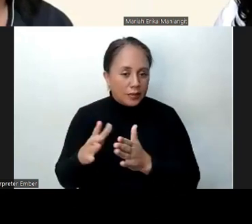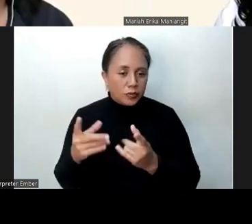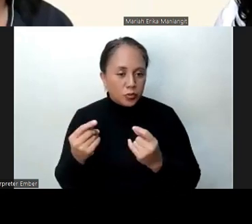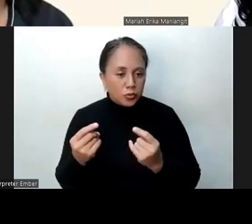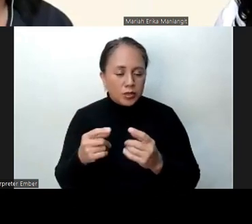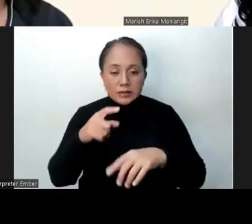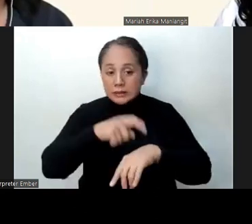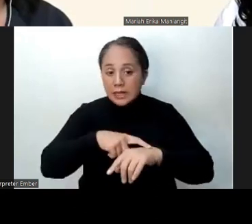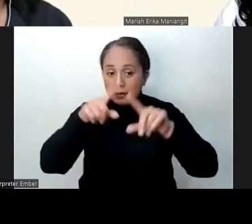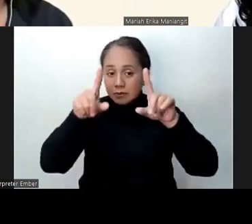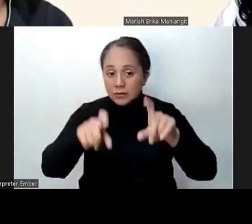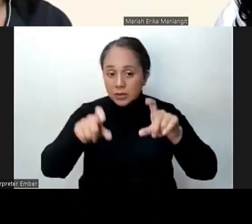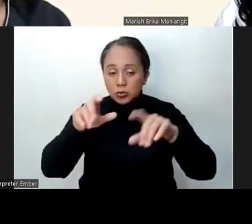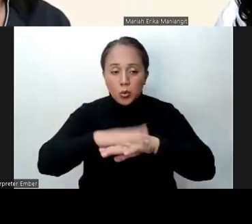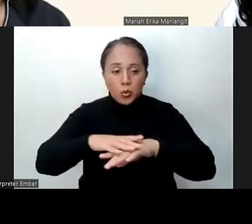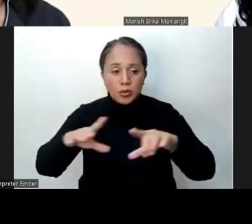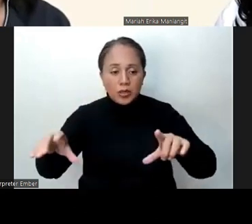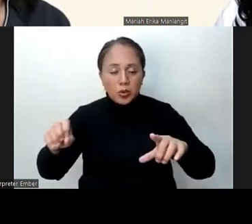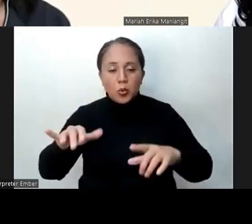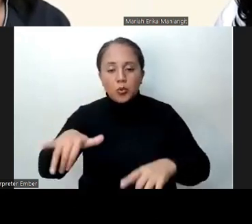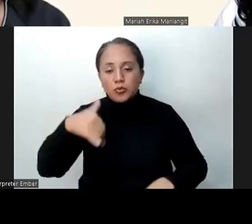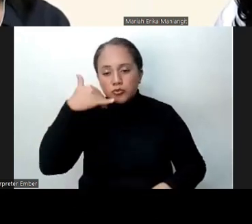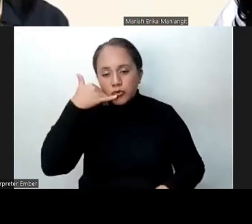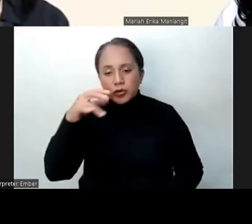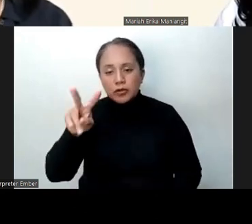tests in the online or phone versions?